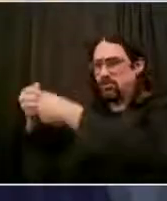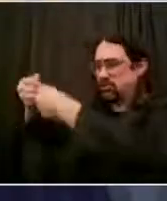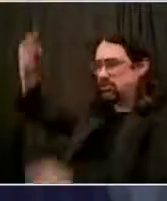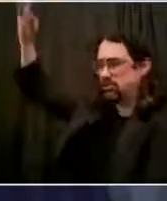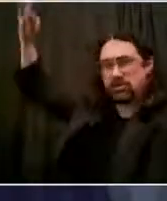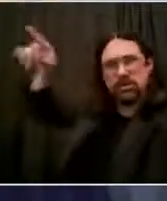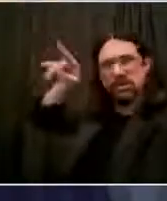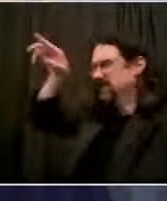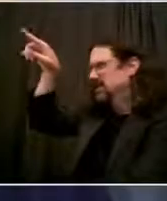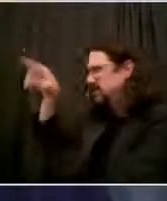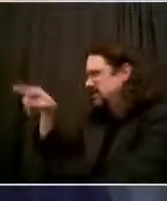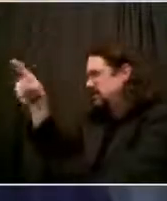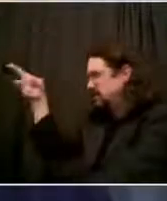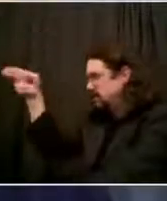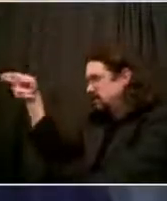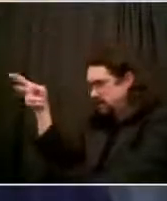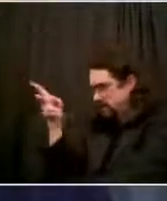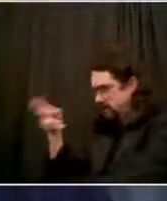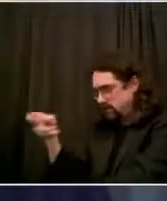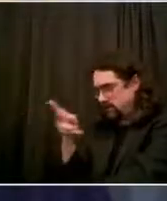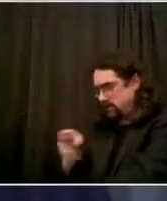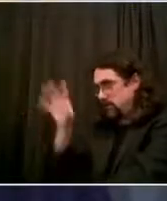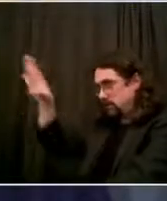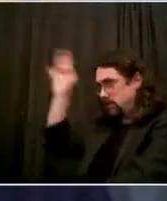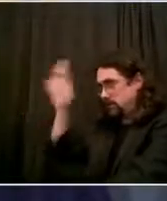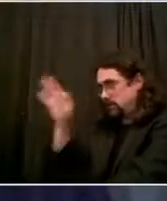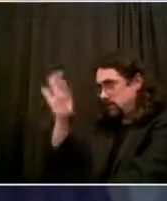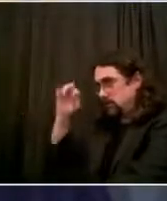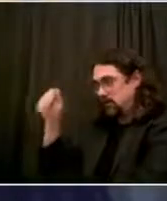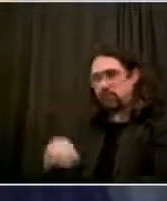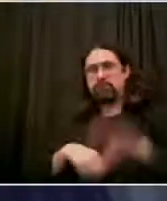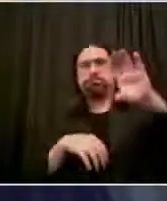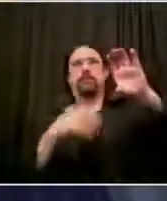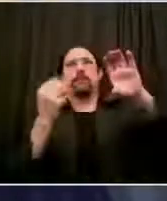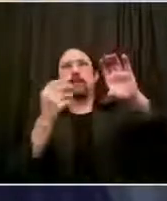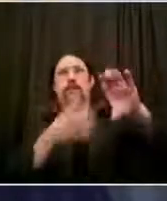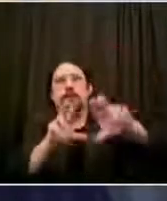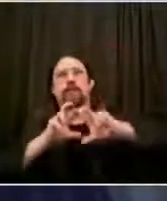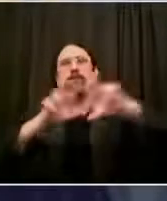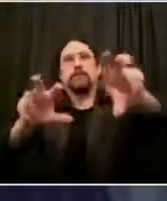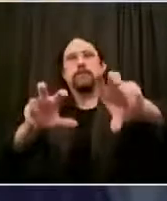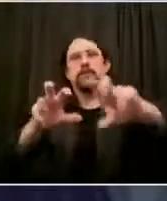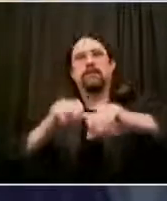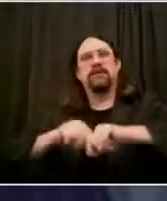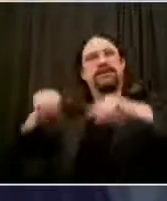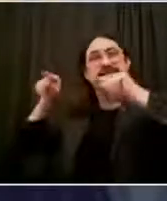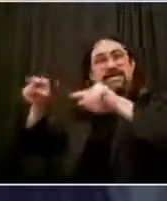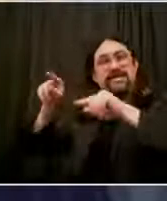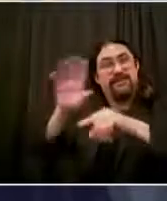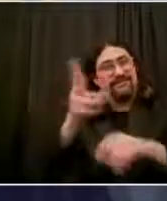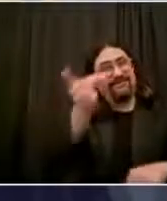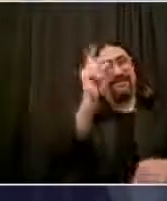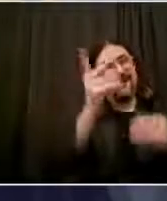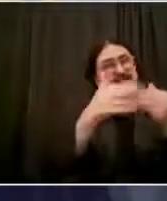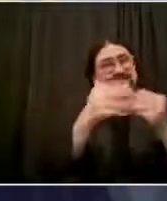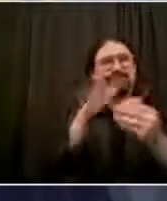a subject of discussion, negotiation, and a lot of thinking we all have to do together. Whatever we do, we must keep the city safe.